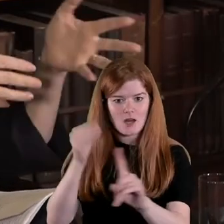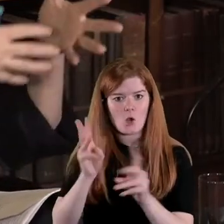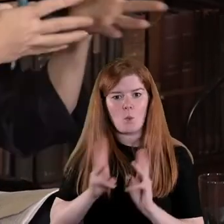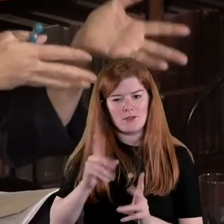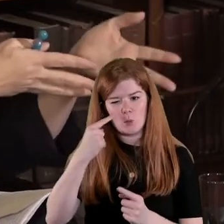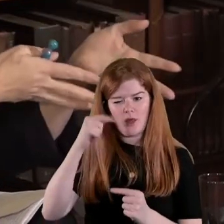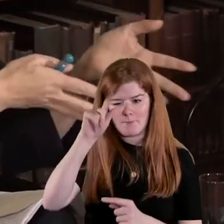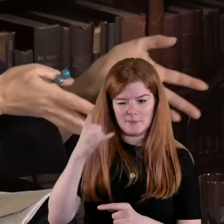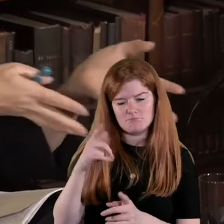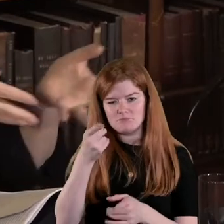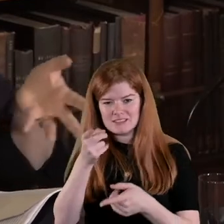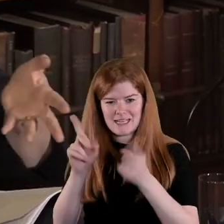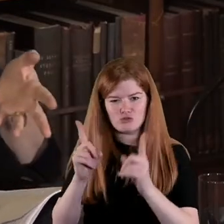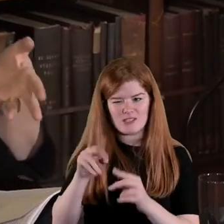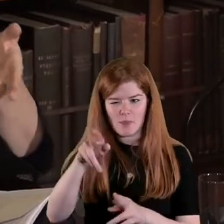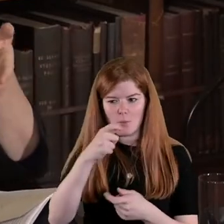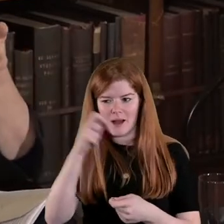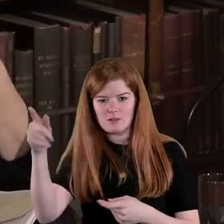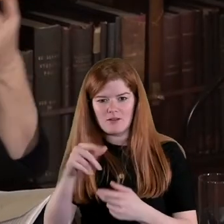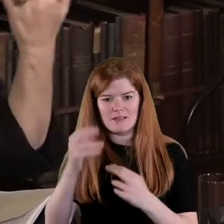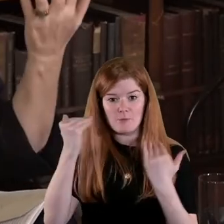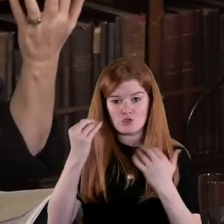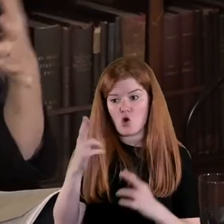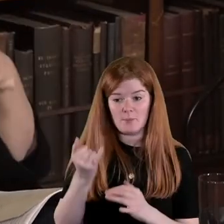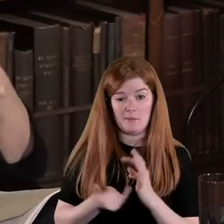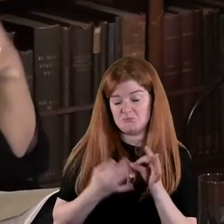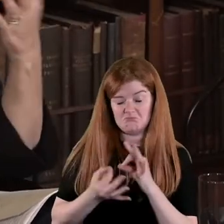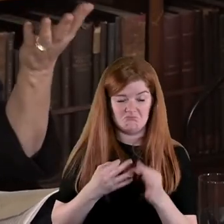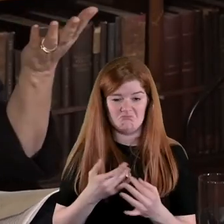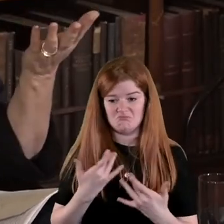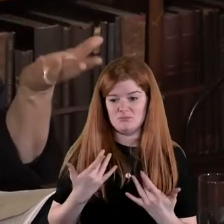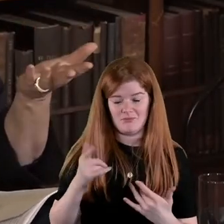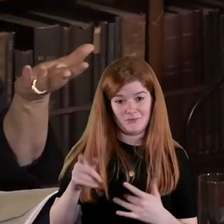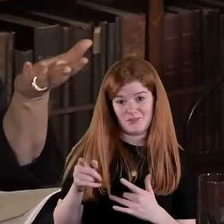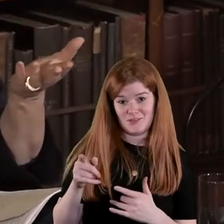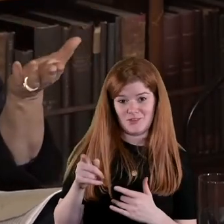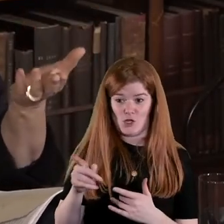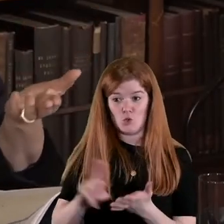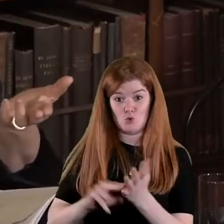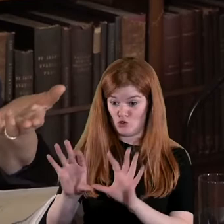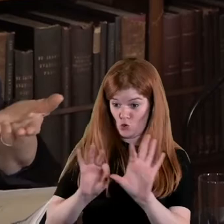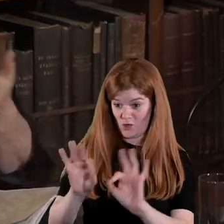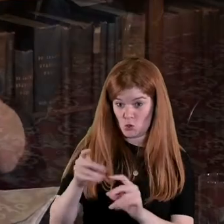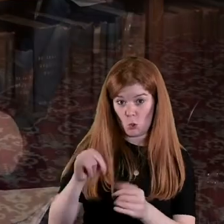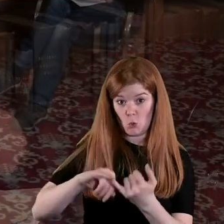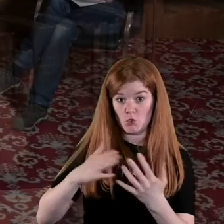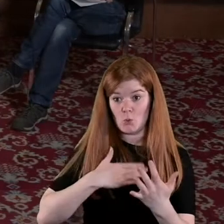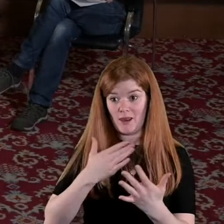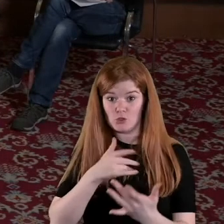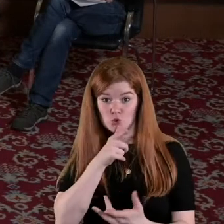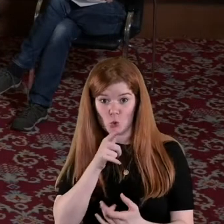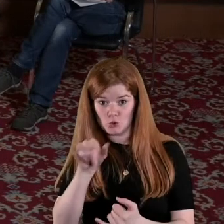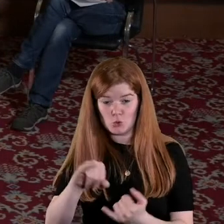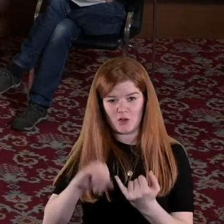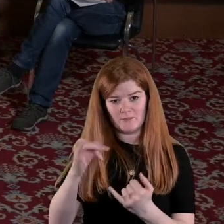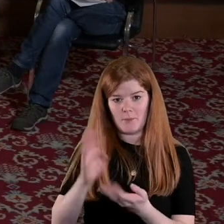dangerous in terms of passing on information or simply because they were exercising choice in terms of who they wanted to A speak to or